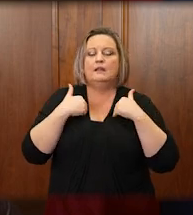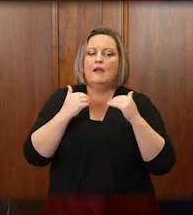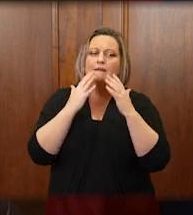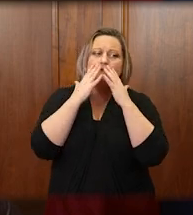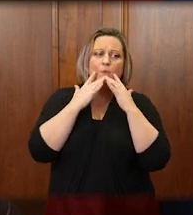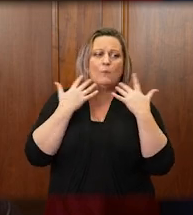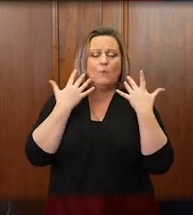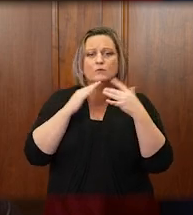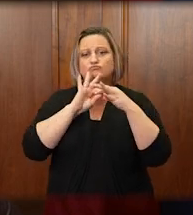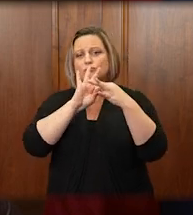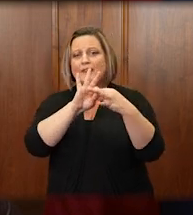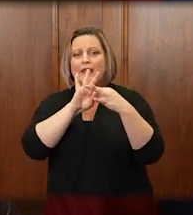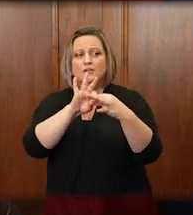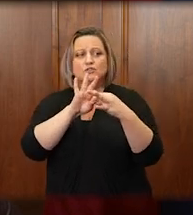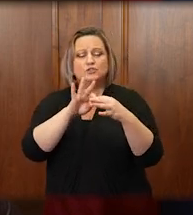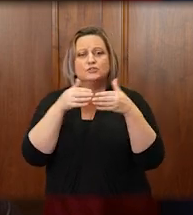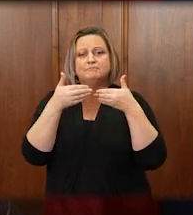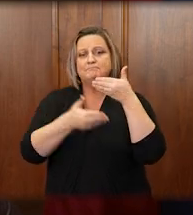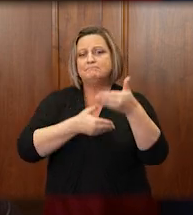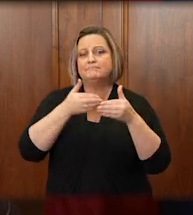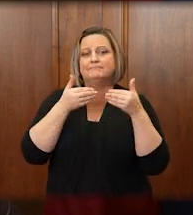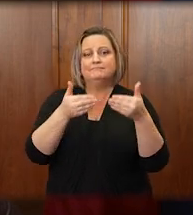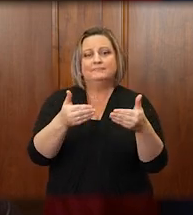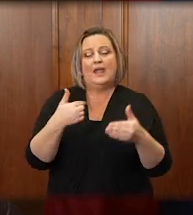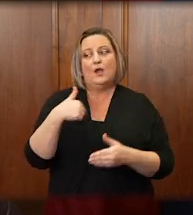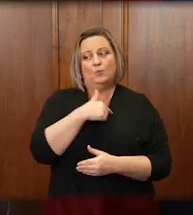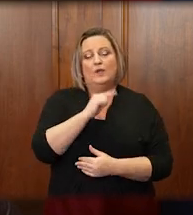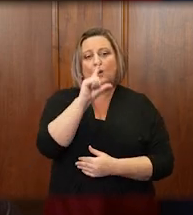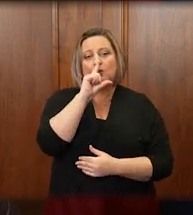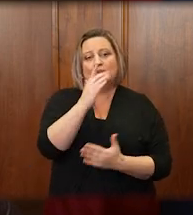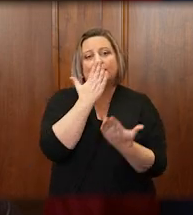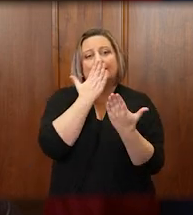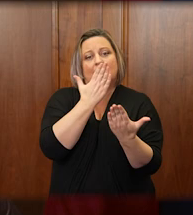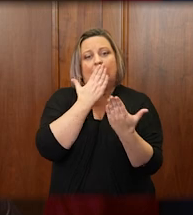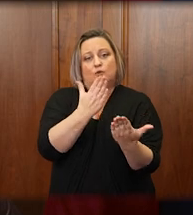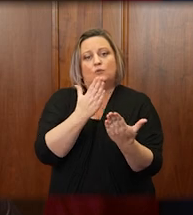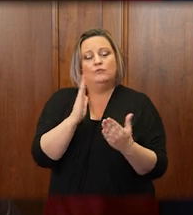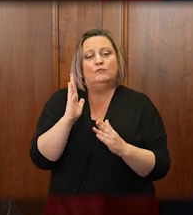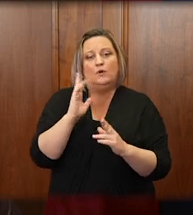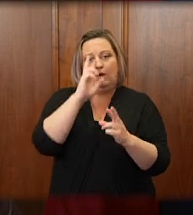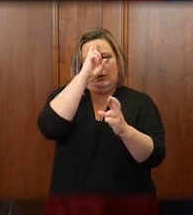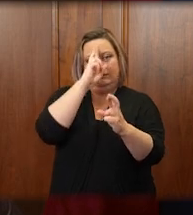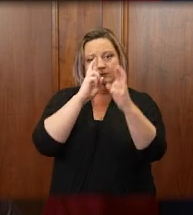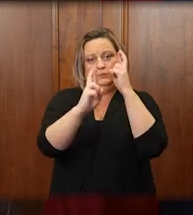us, and the rest of the branch and I are grateful for that mutual respect.